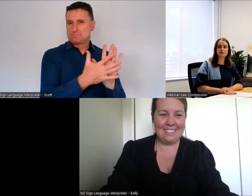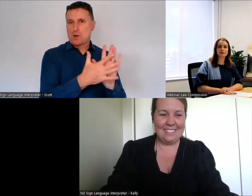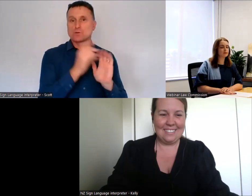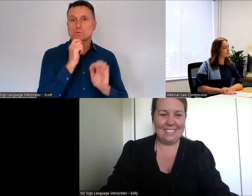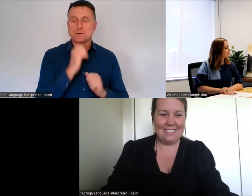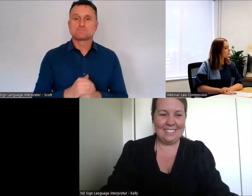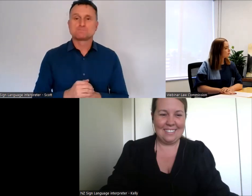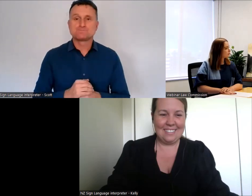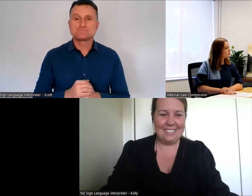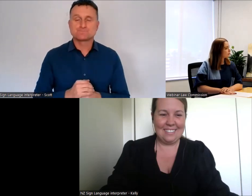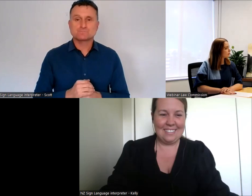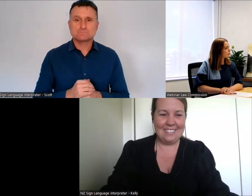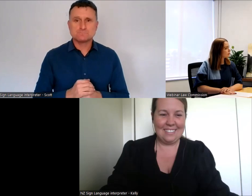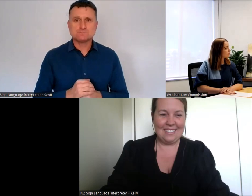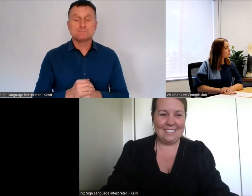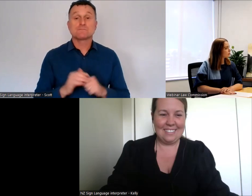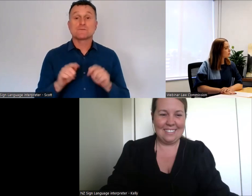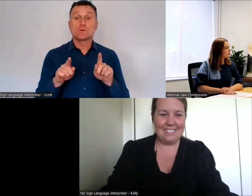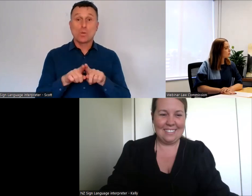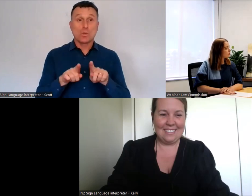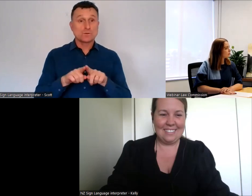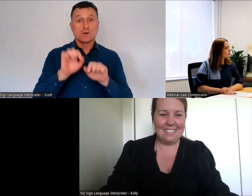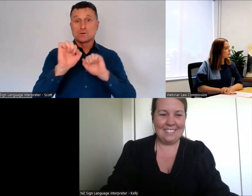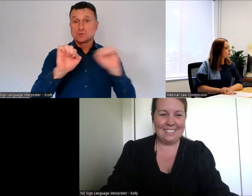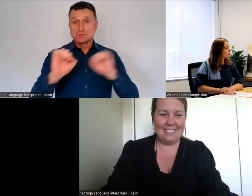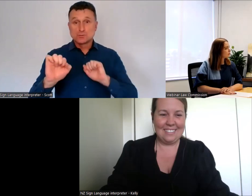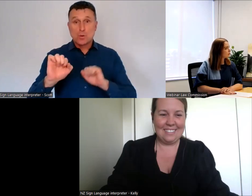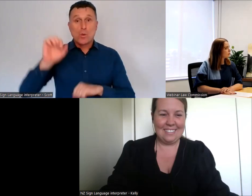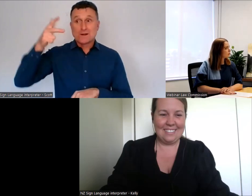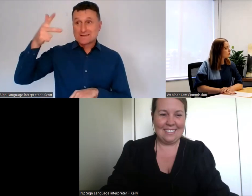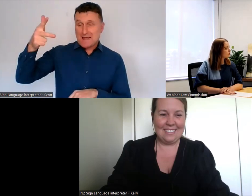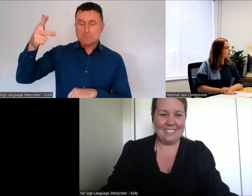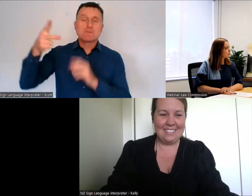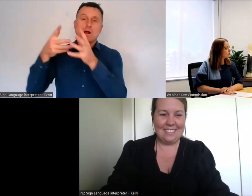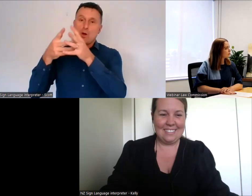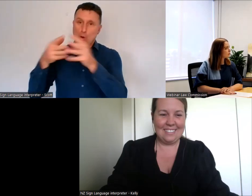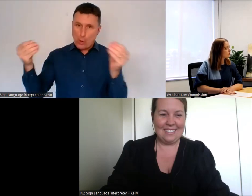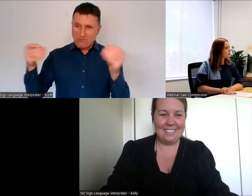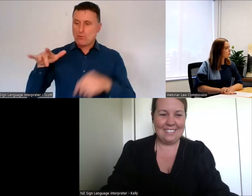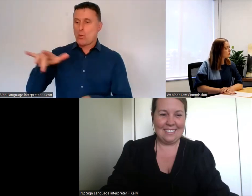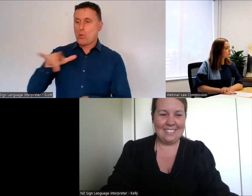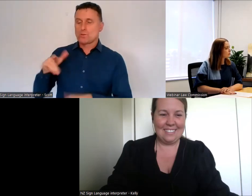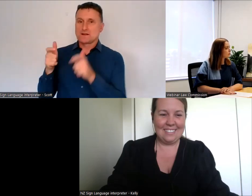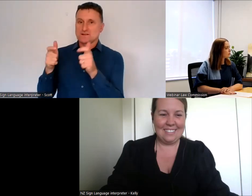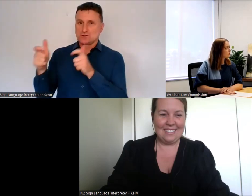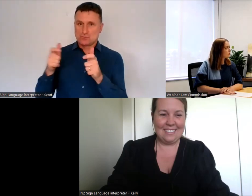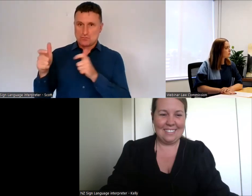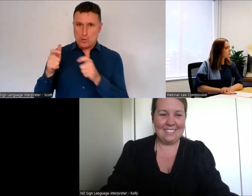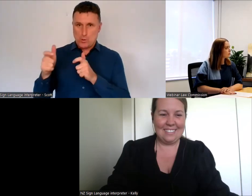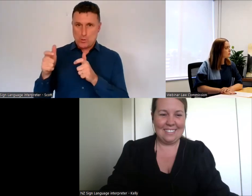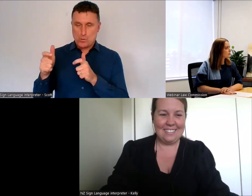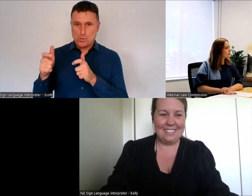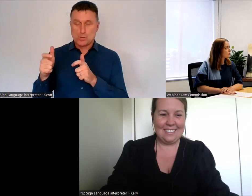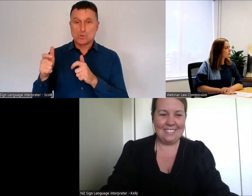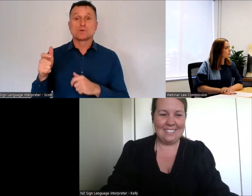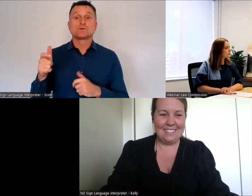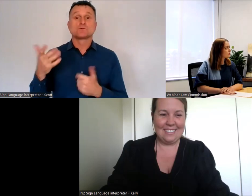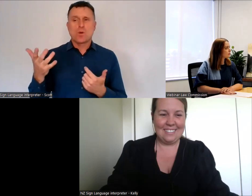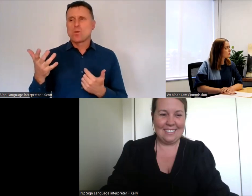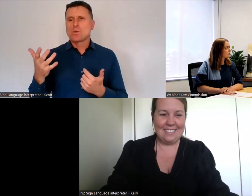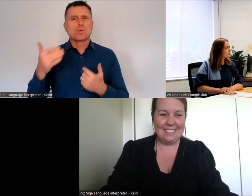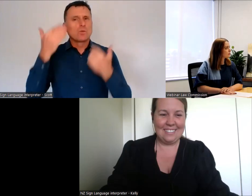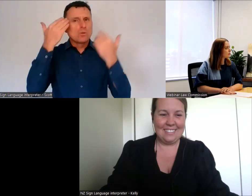your cameras and microphones are all switched off. So when the recording is put online, there won't be any identification